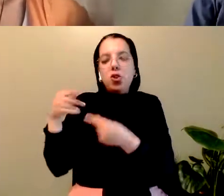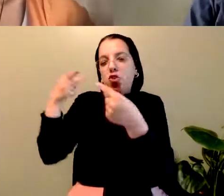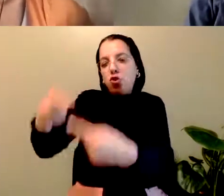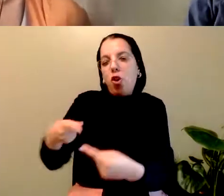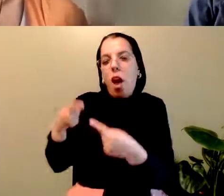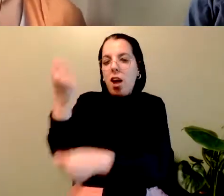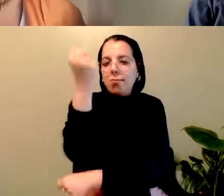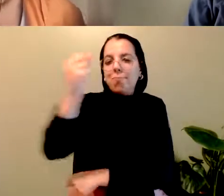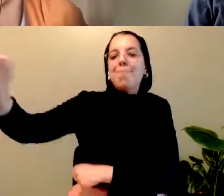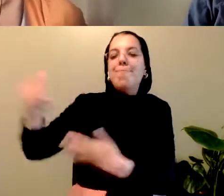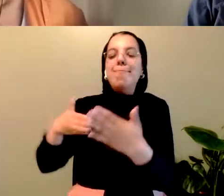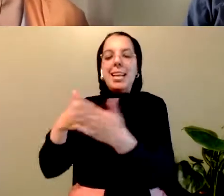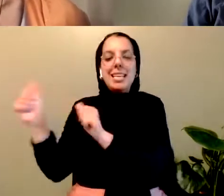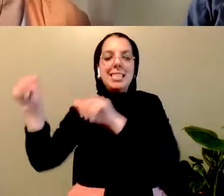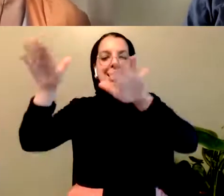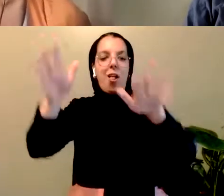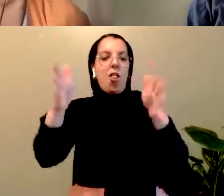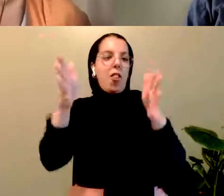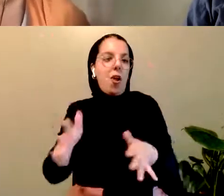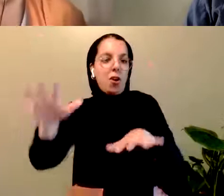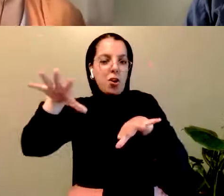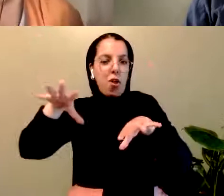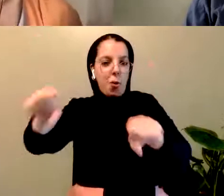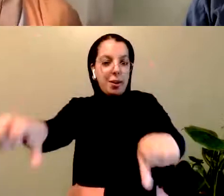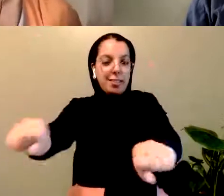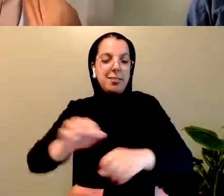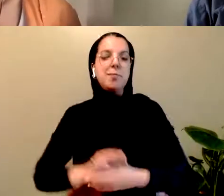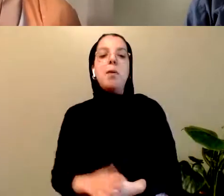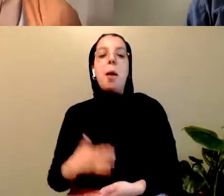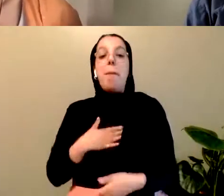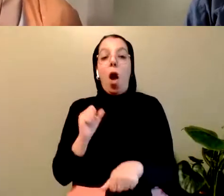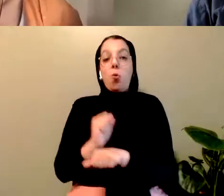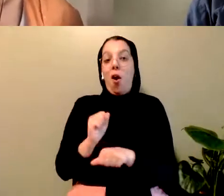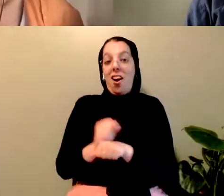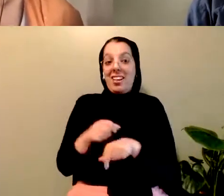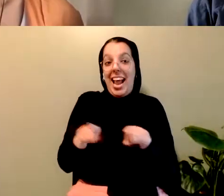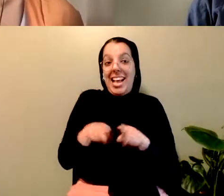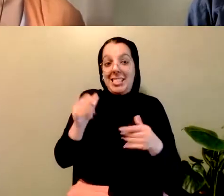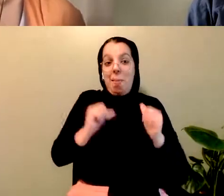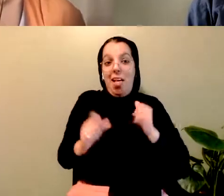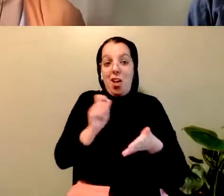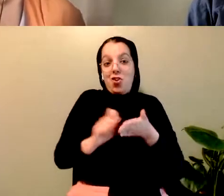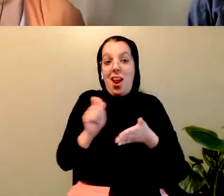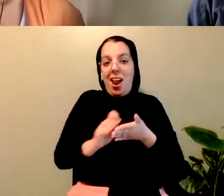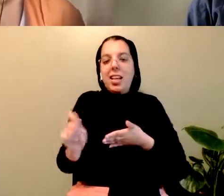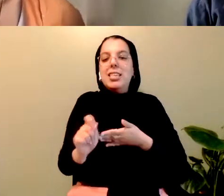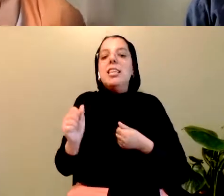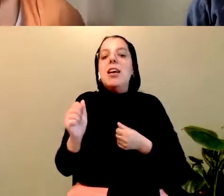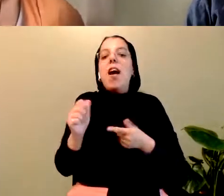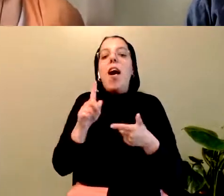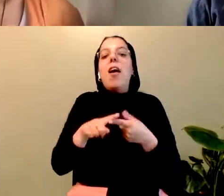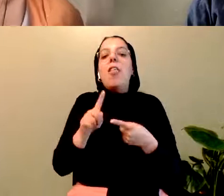My own work as a playwright either engages directly with those impacts or attempts to work in a way that that to